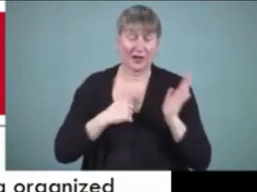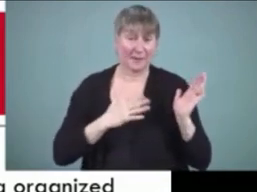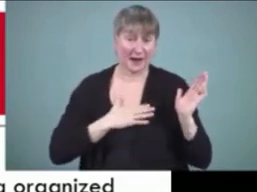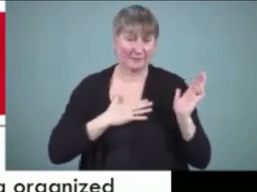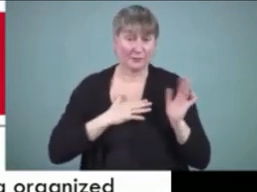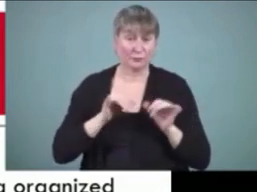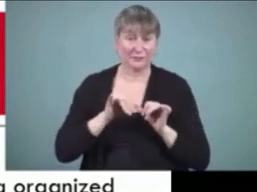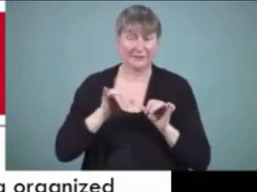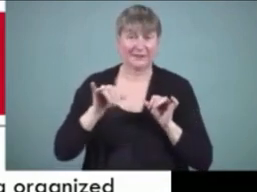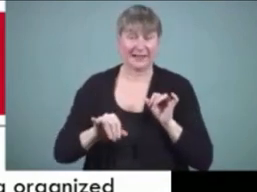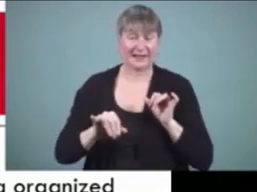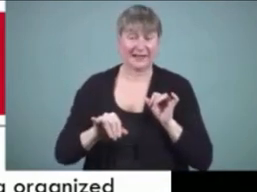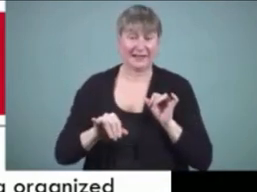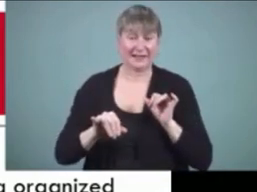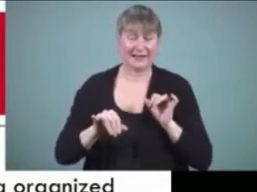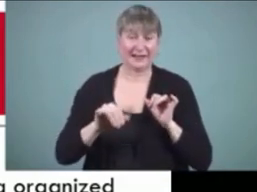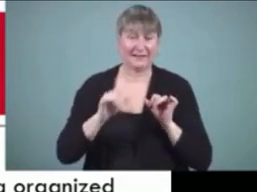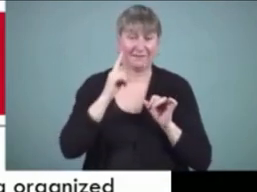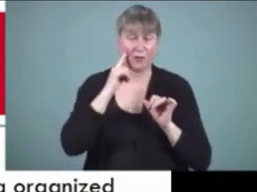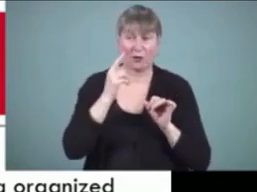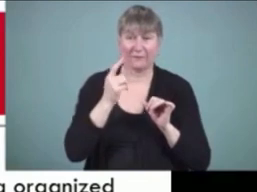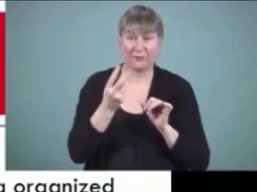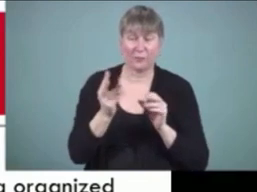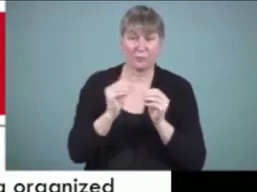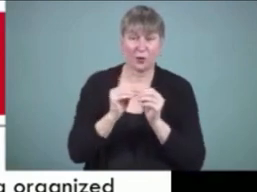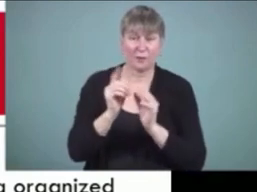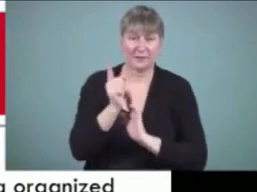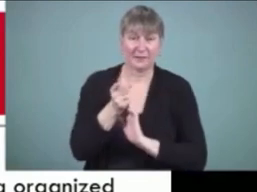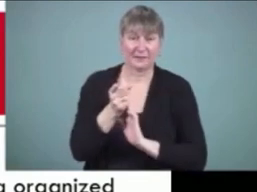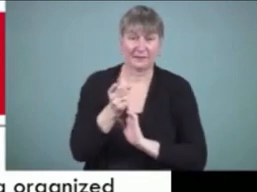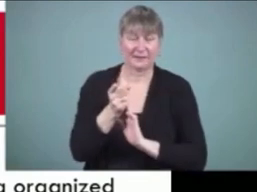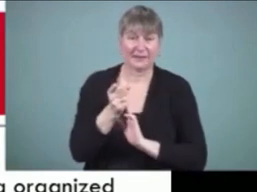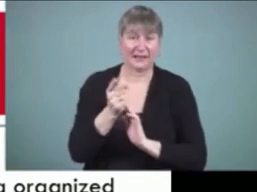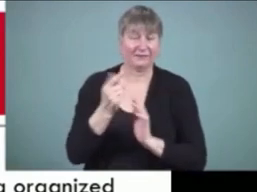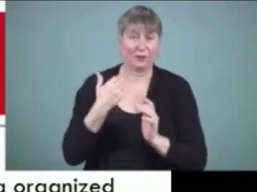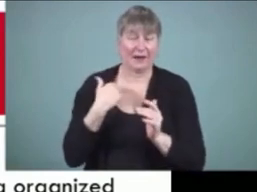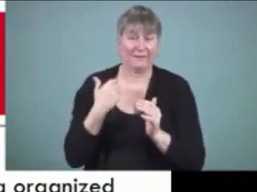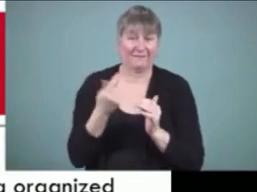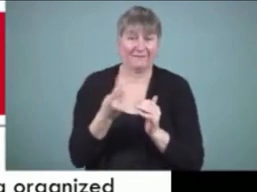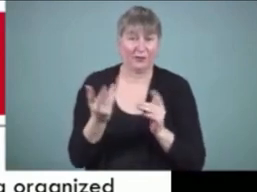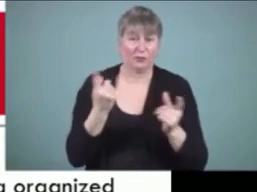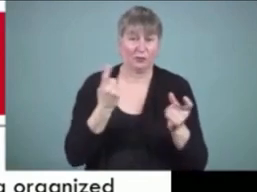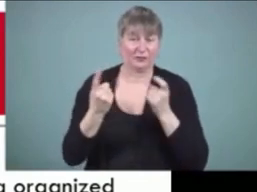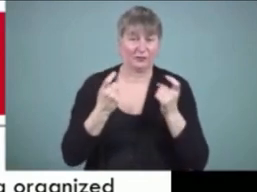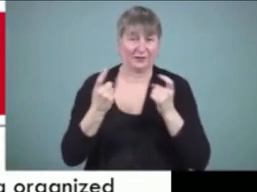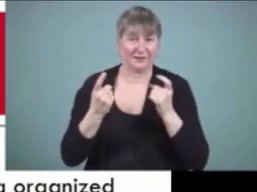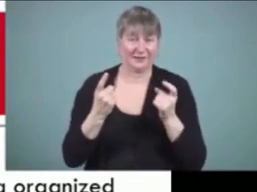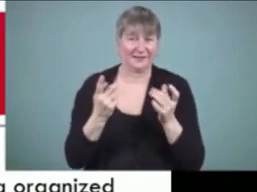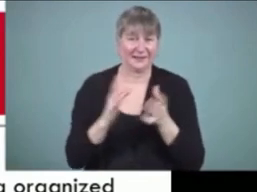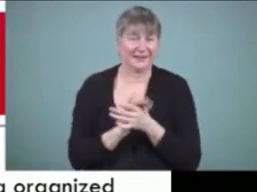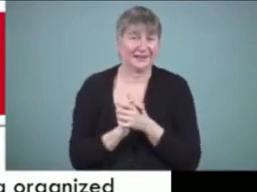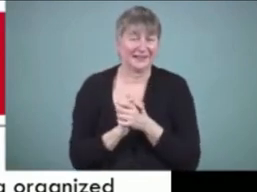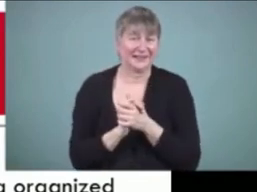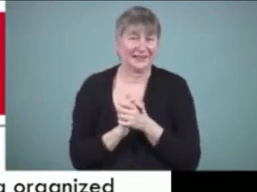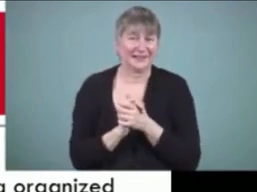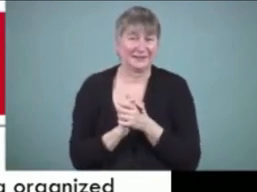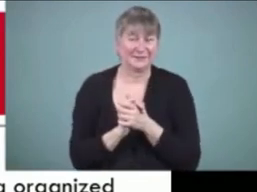stay online for an extra few minutes if there are more questions than then we have time for